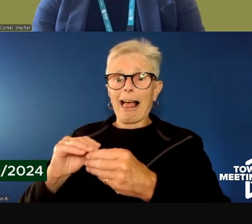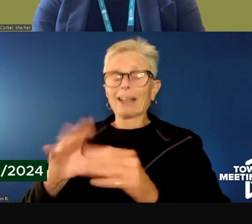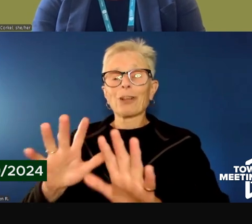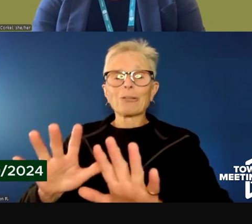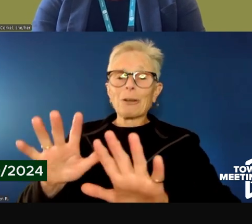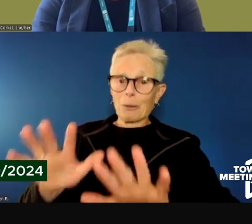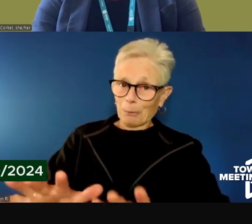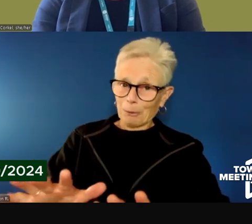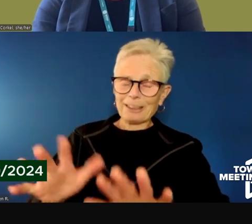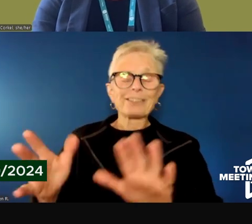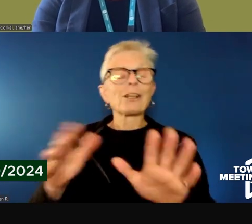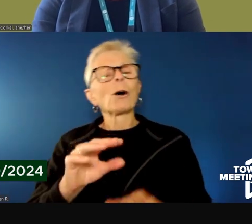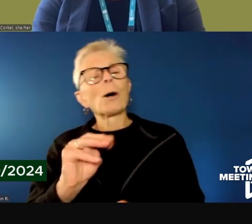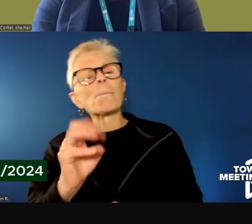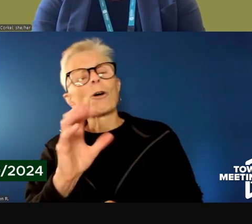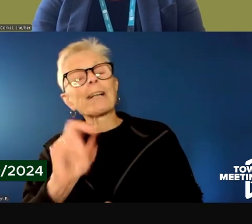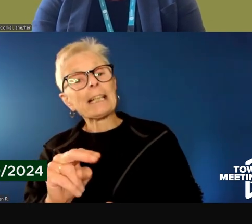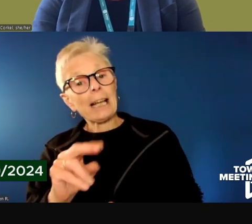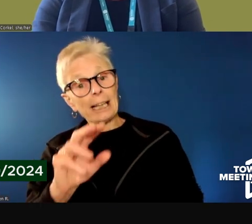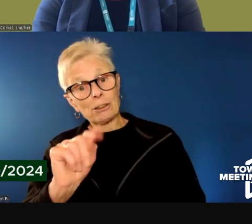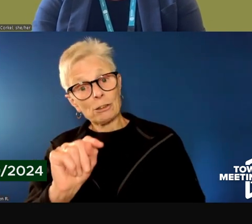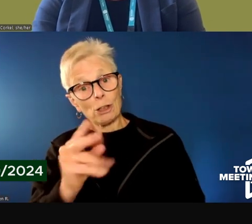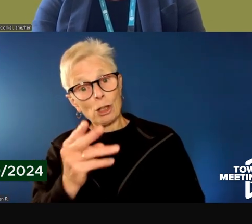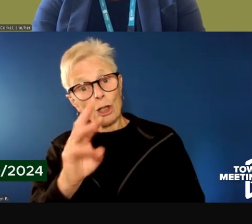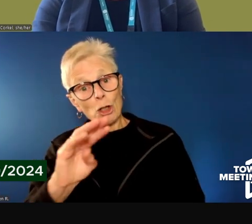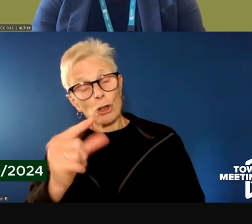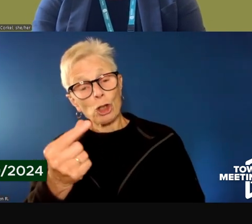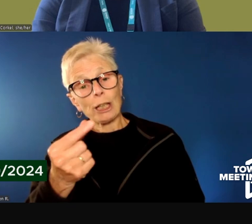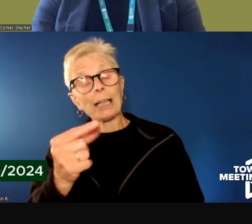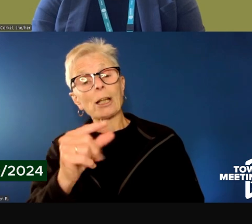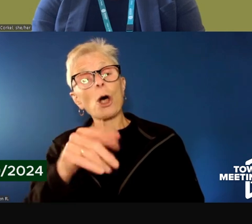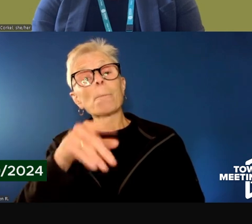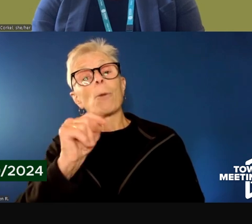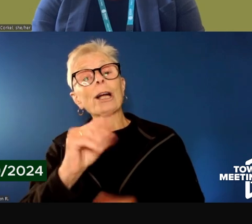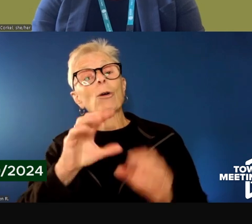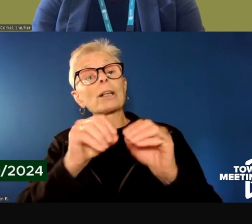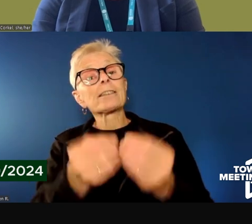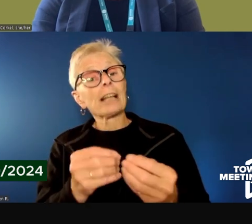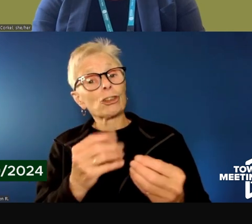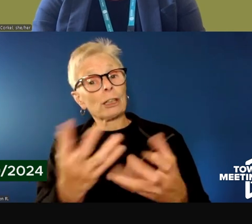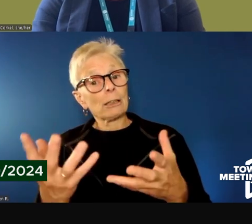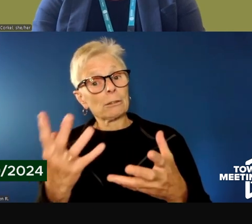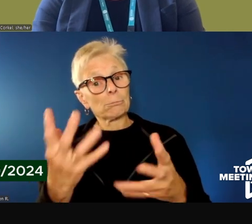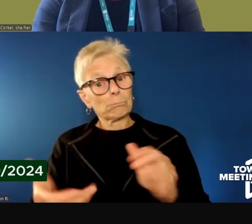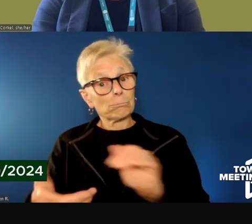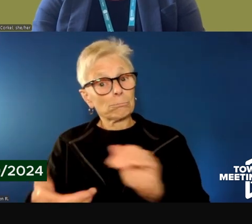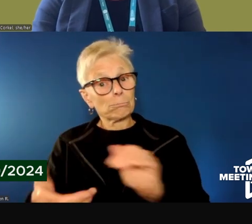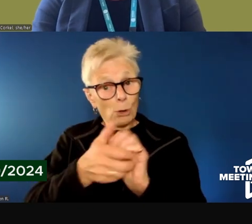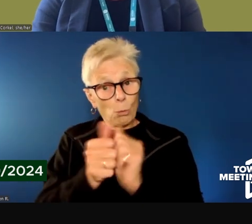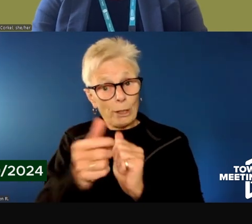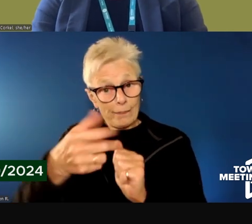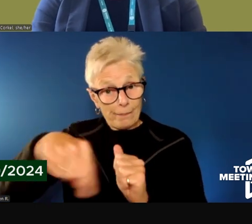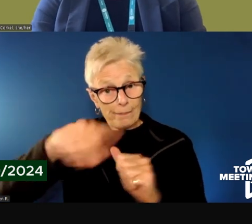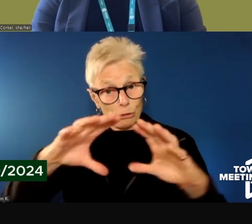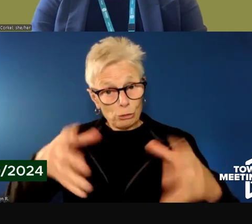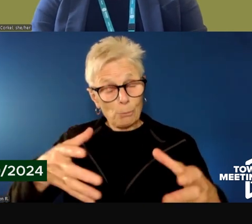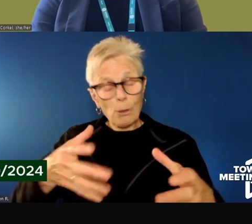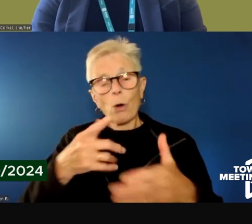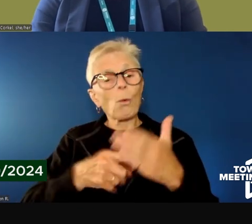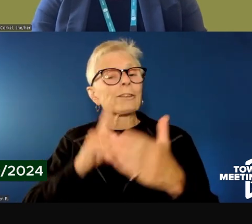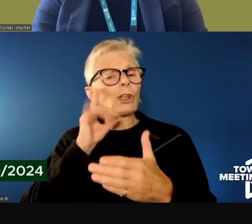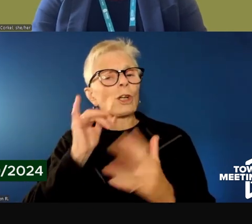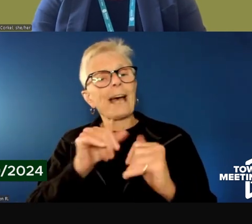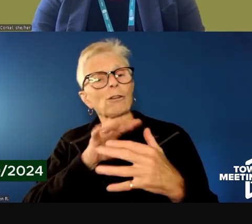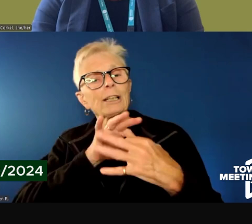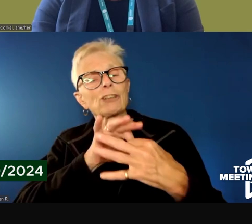was about whether turning point is included in this partnership and what we what what does it look like in terms